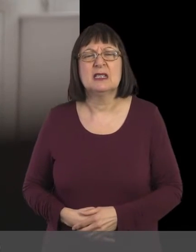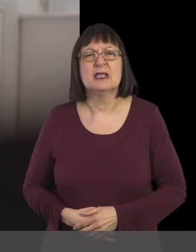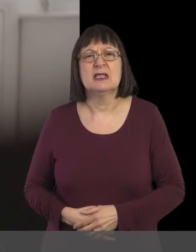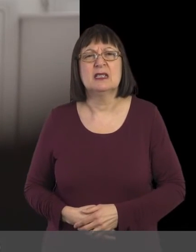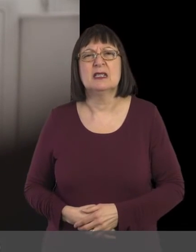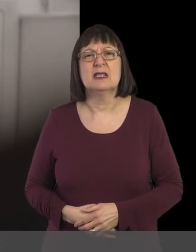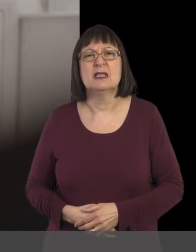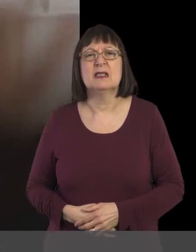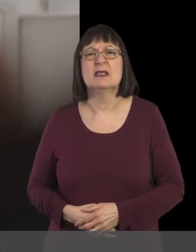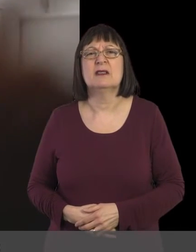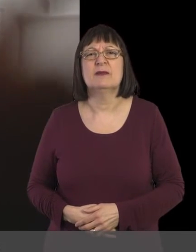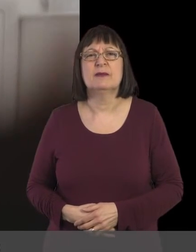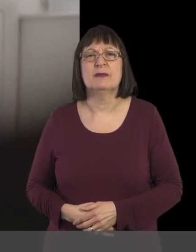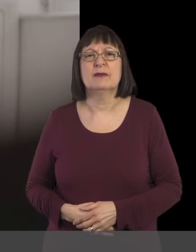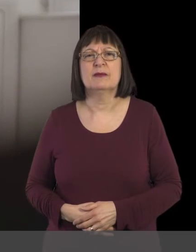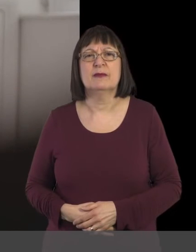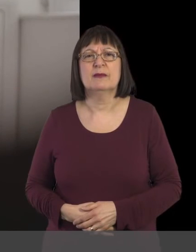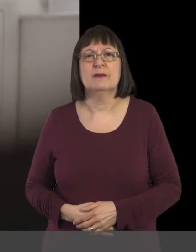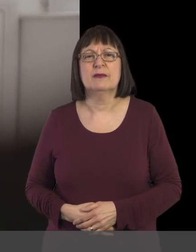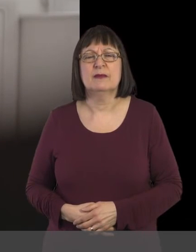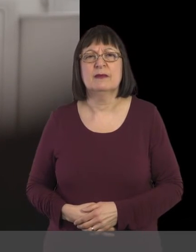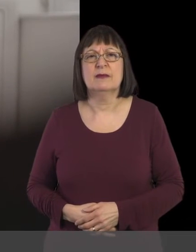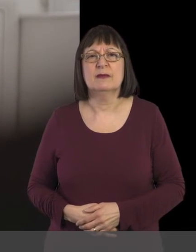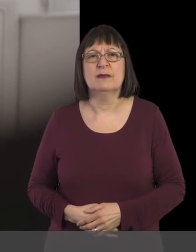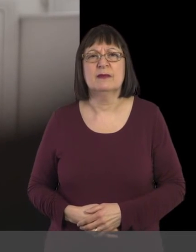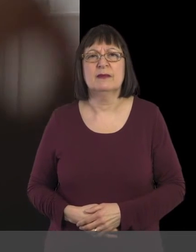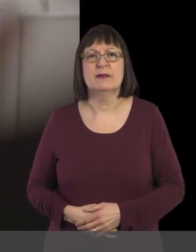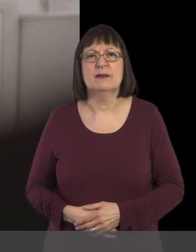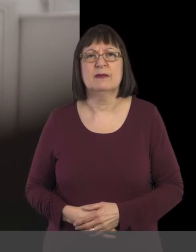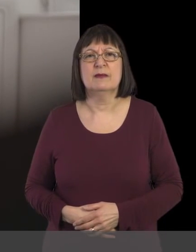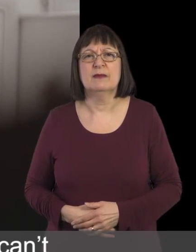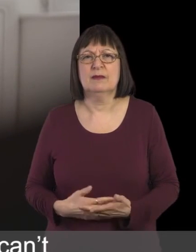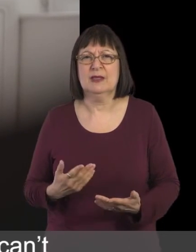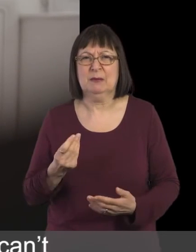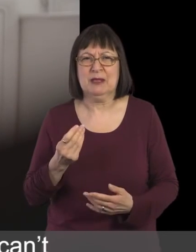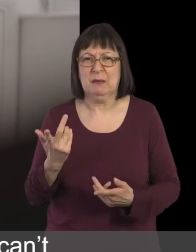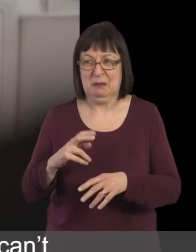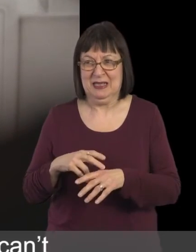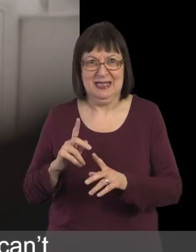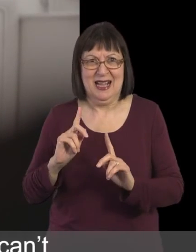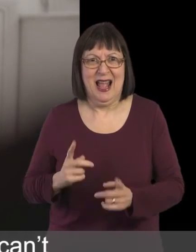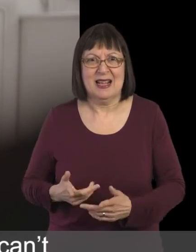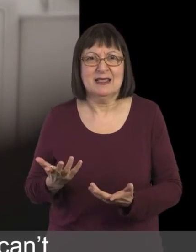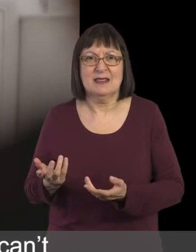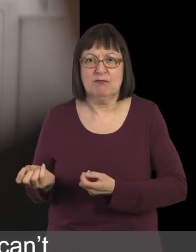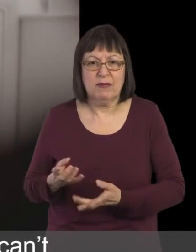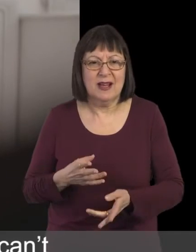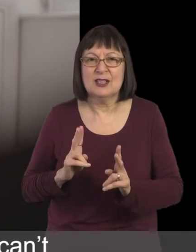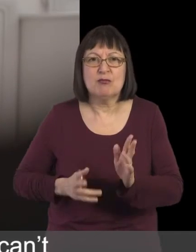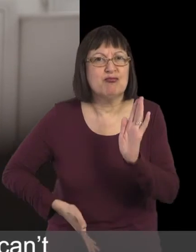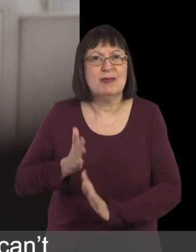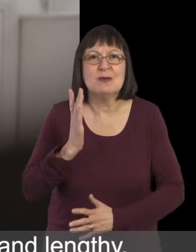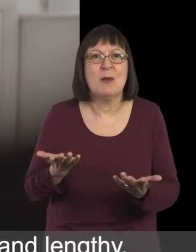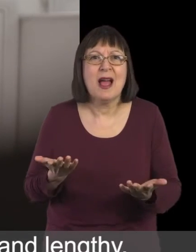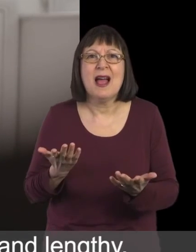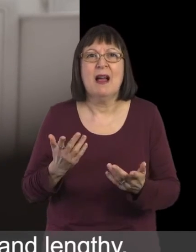to contact the police directly but sometimes the police can't provide interpreters straight away.